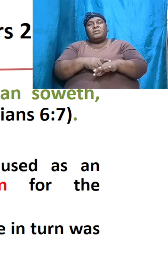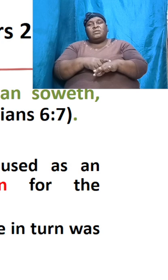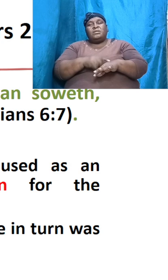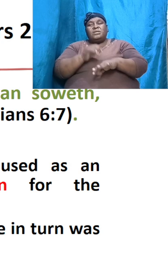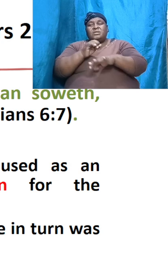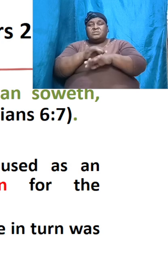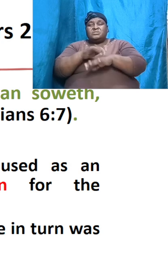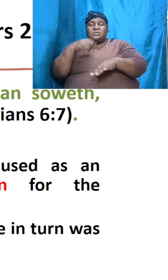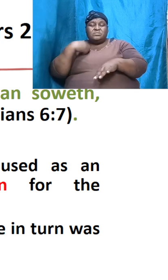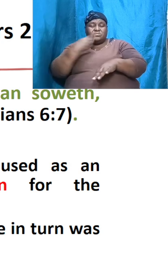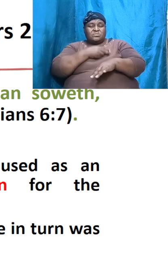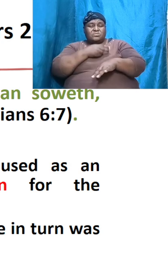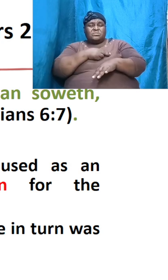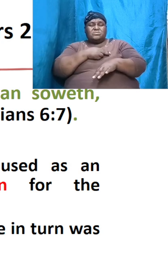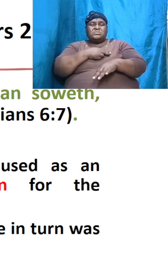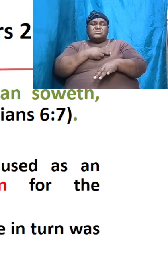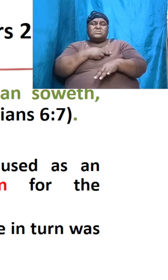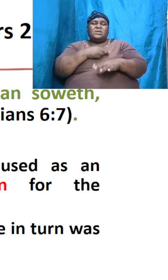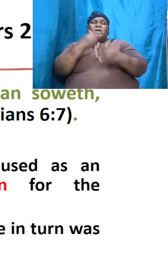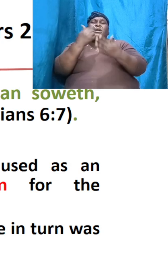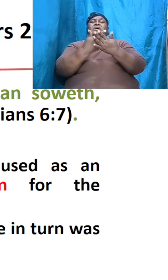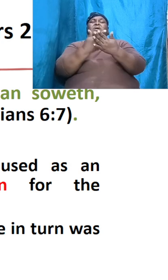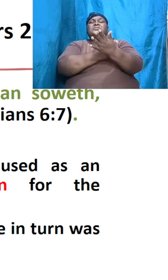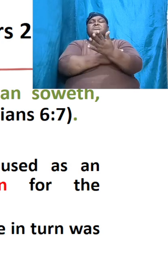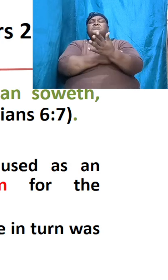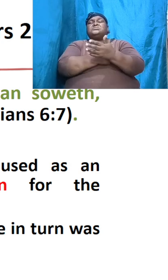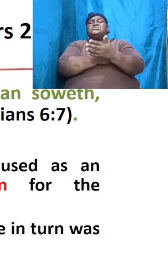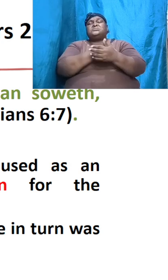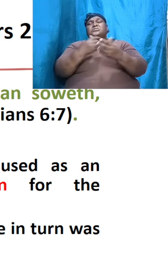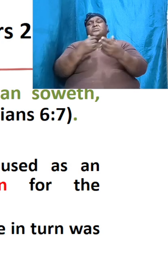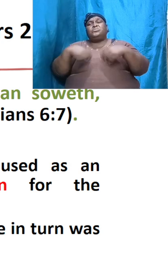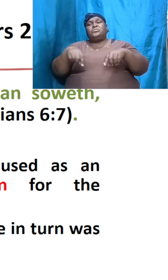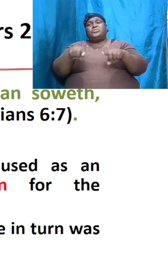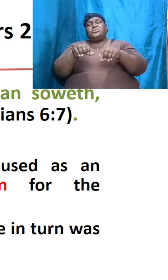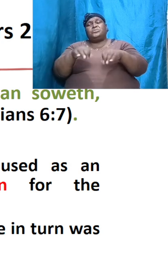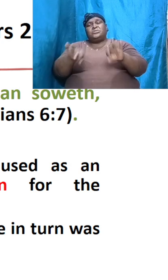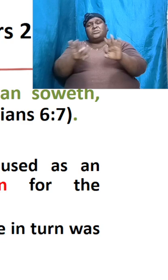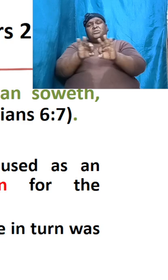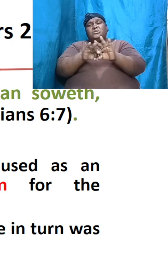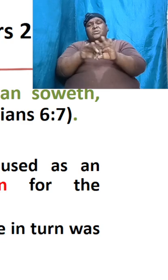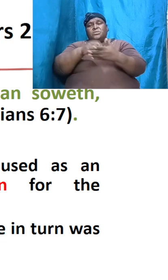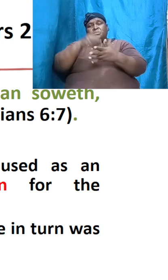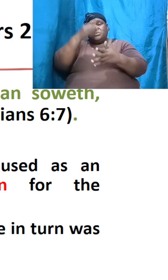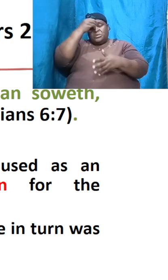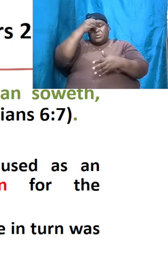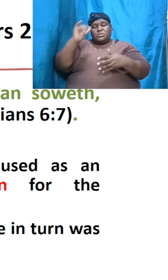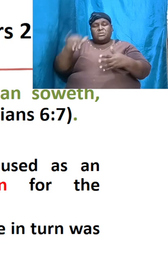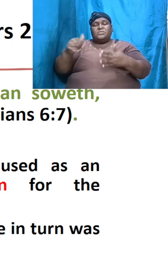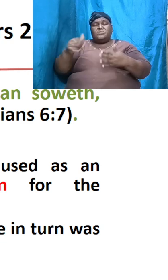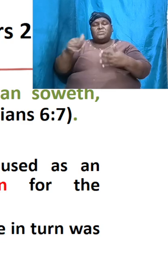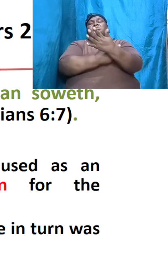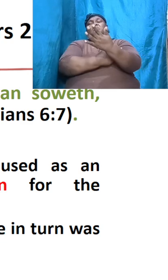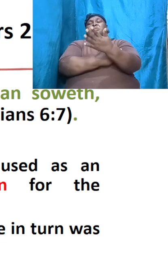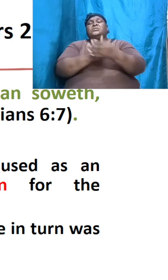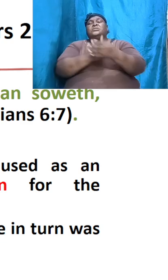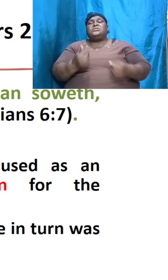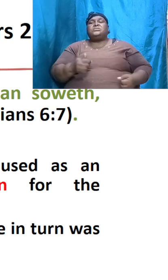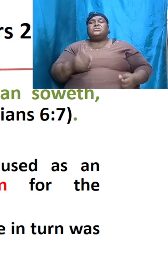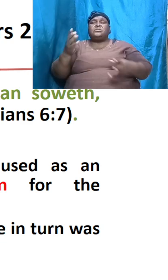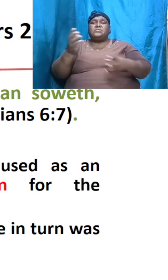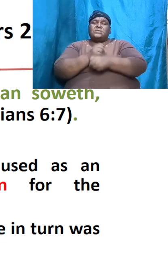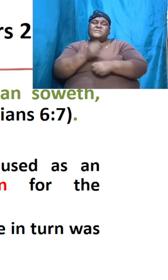and it is important that we learn that lesson and therefore take